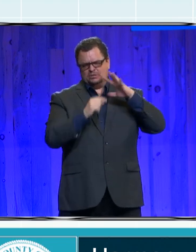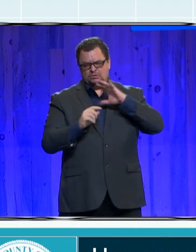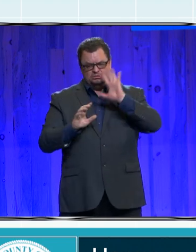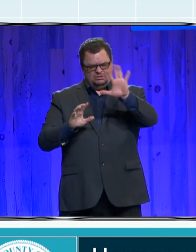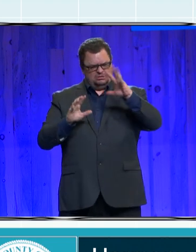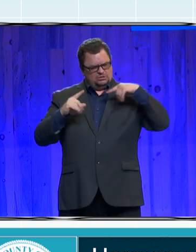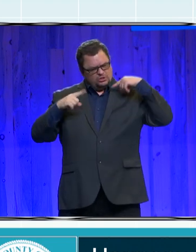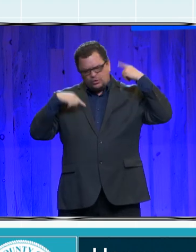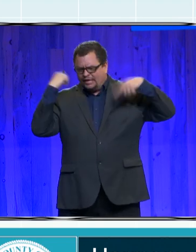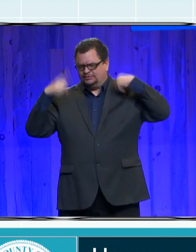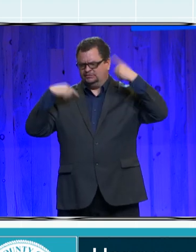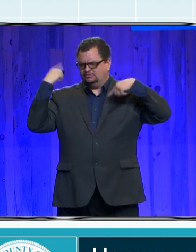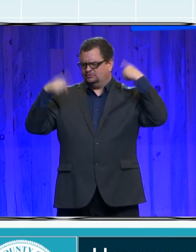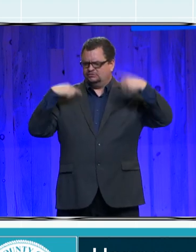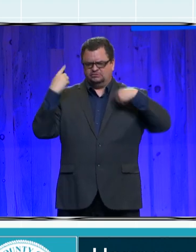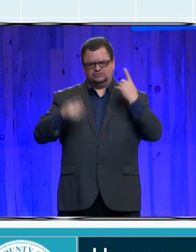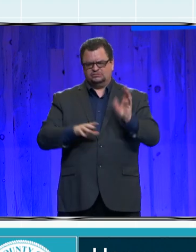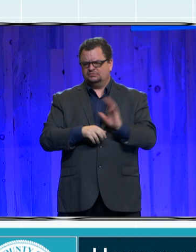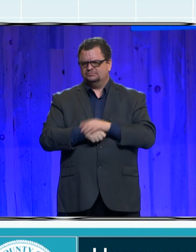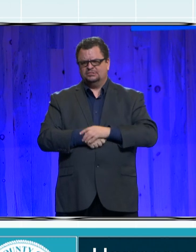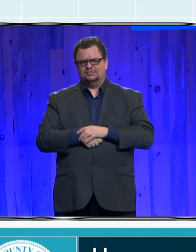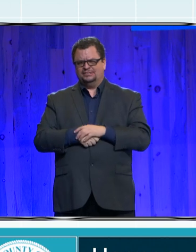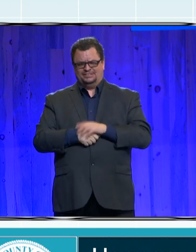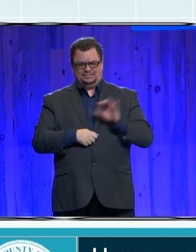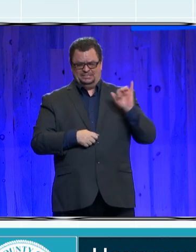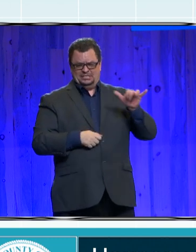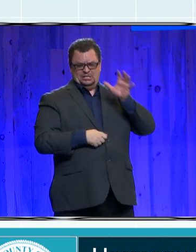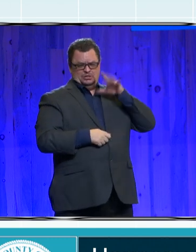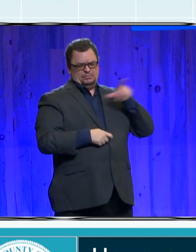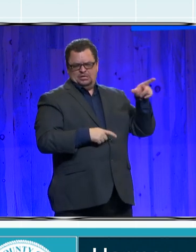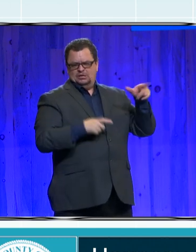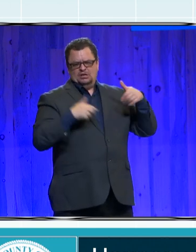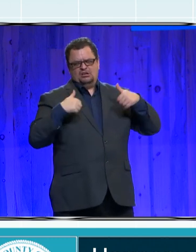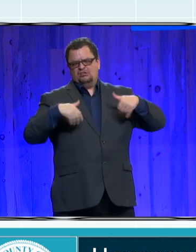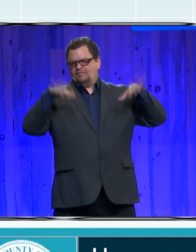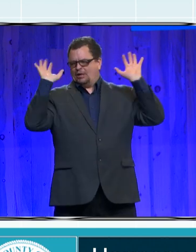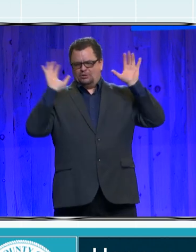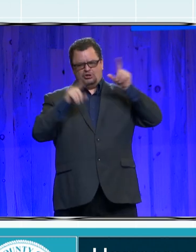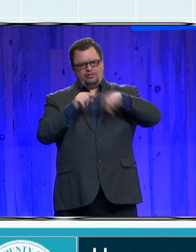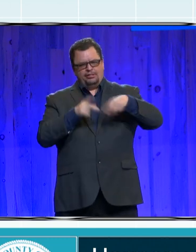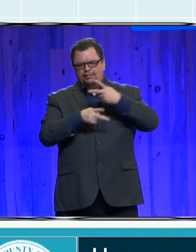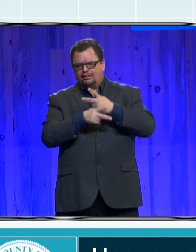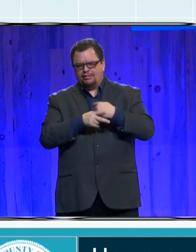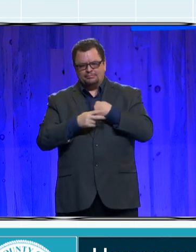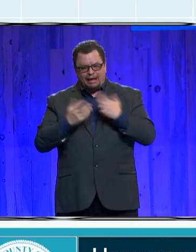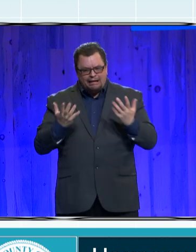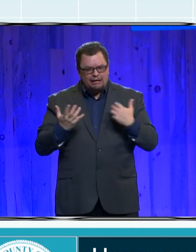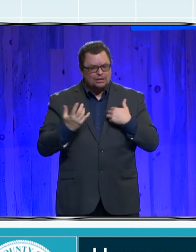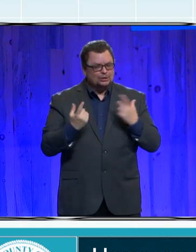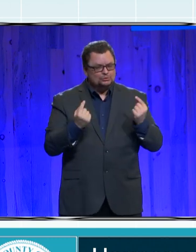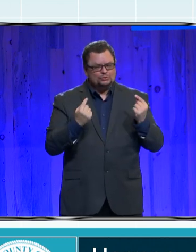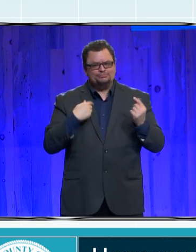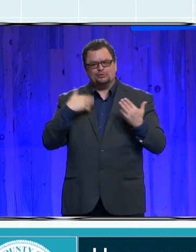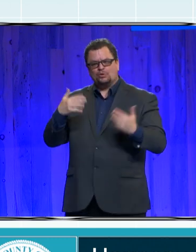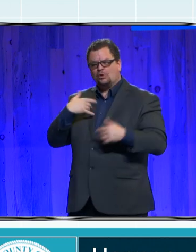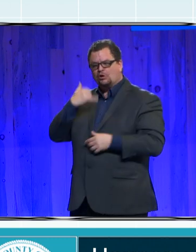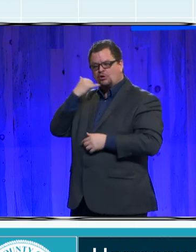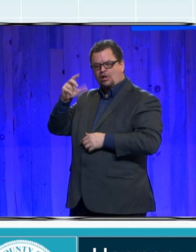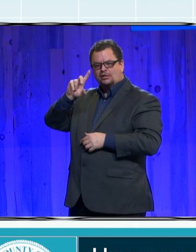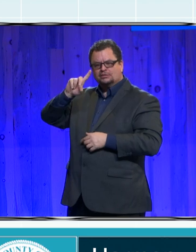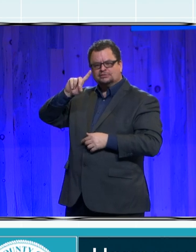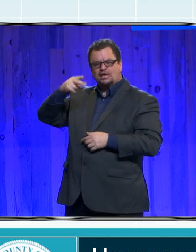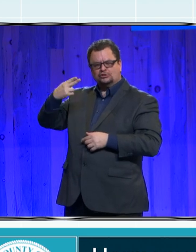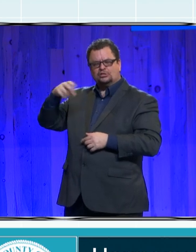she couldn't do it anymore. So then I had called DHS and reported to myself. I said, I needed help.